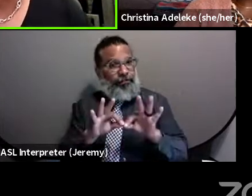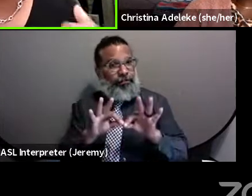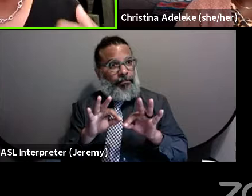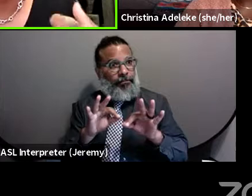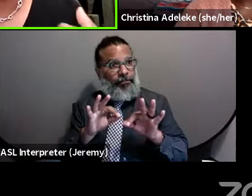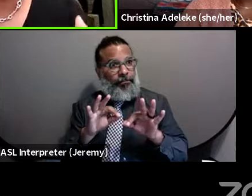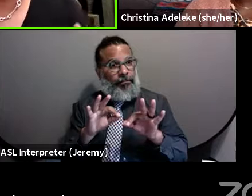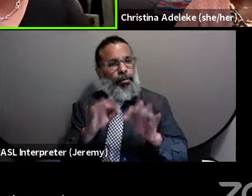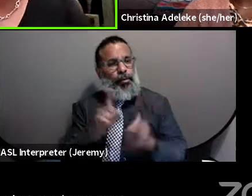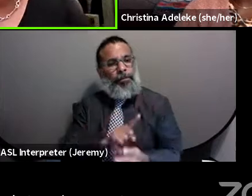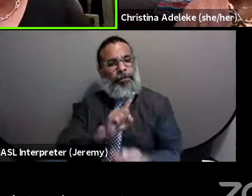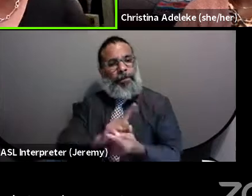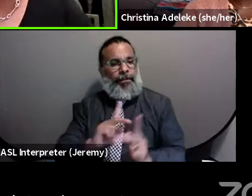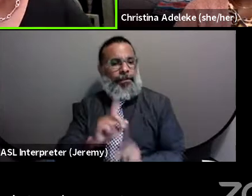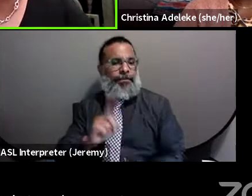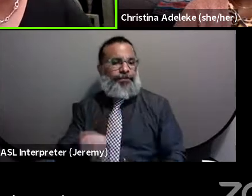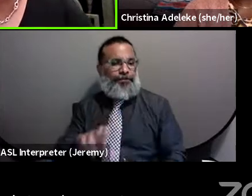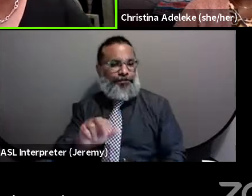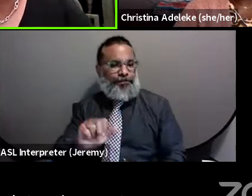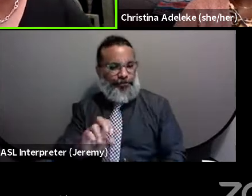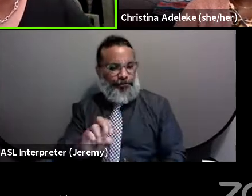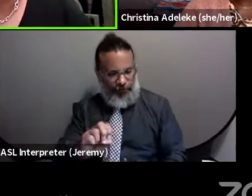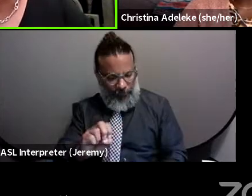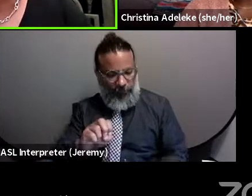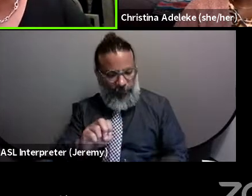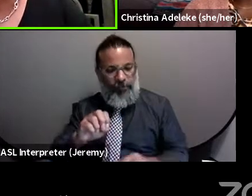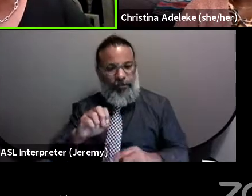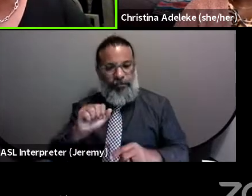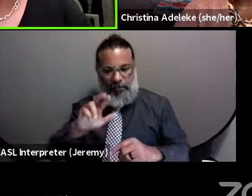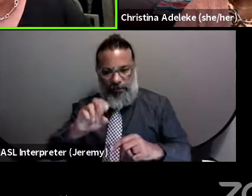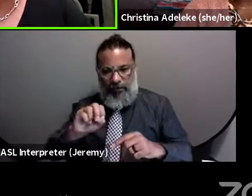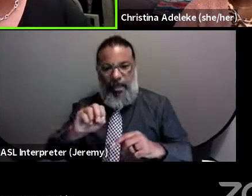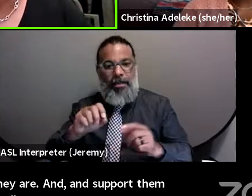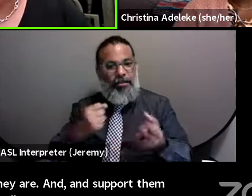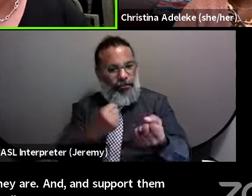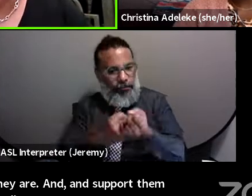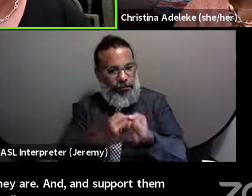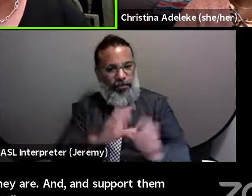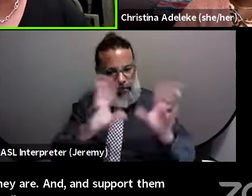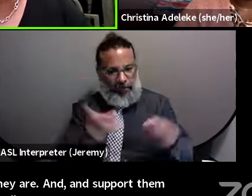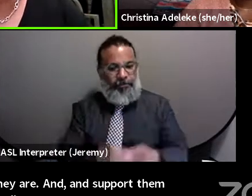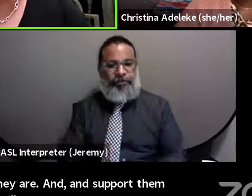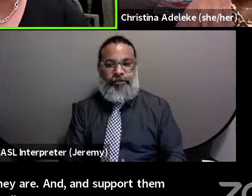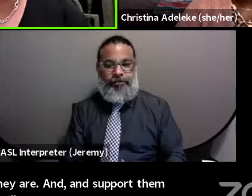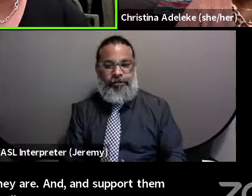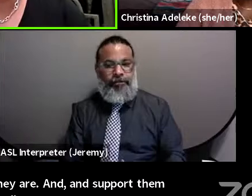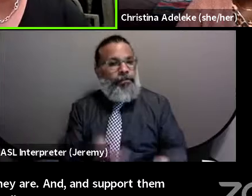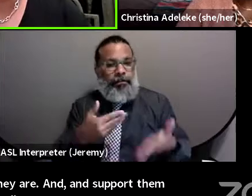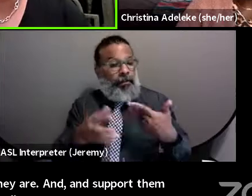and, and, and support them holistically, whatever that means for them.